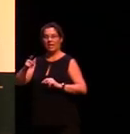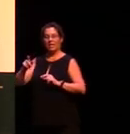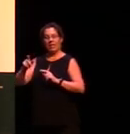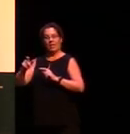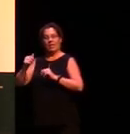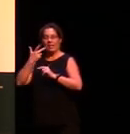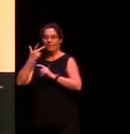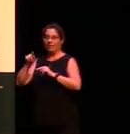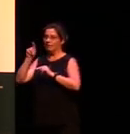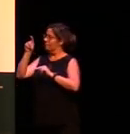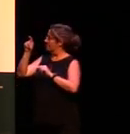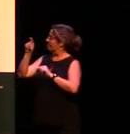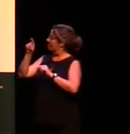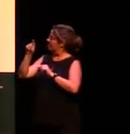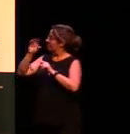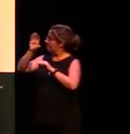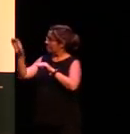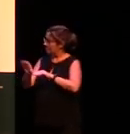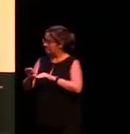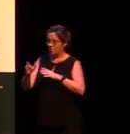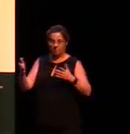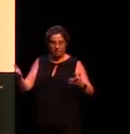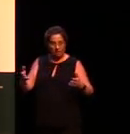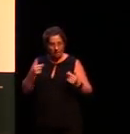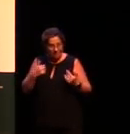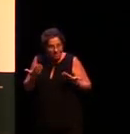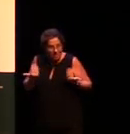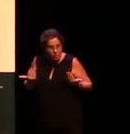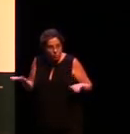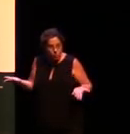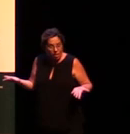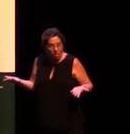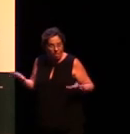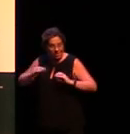Jabba Nunga all right is that not cool that is cool